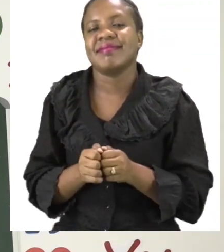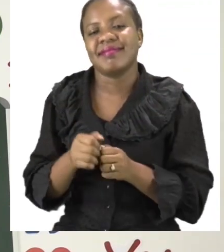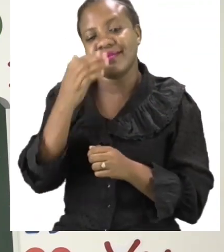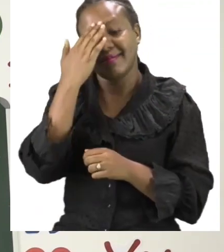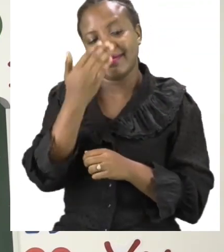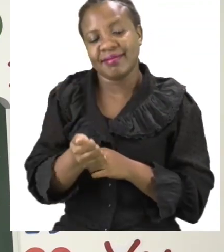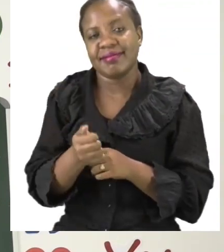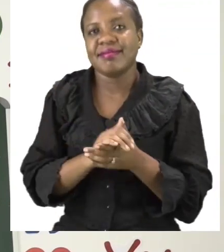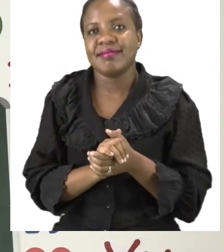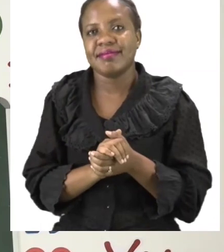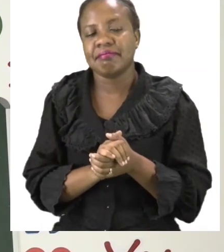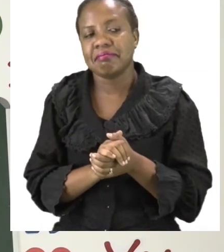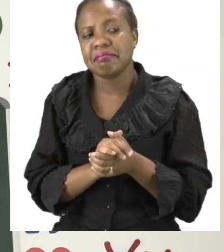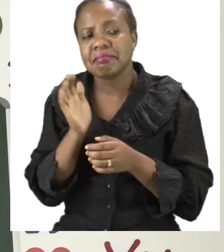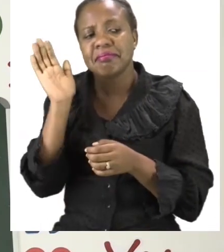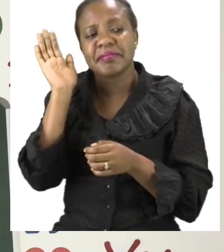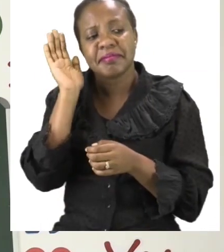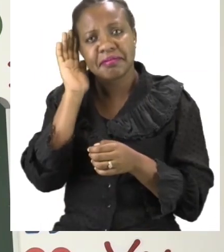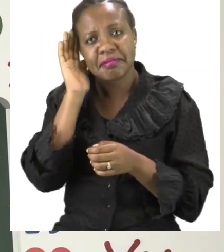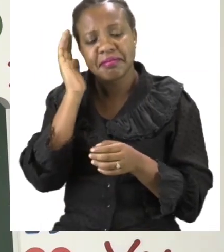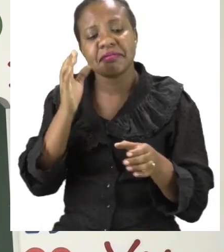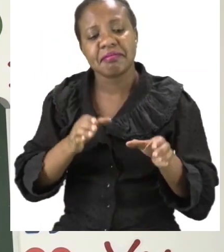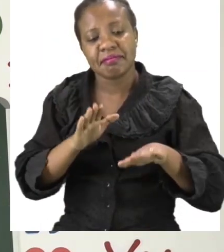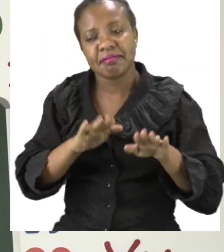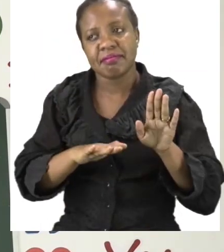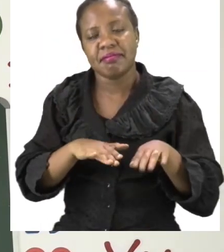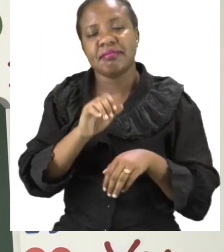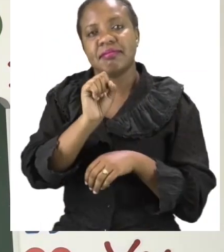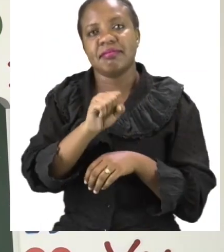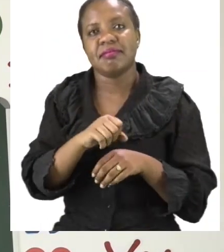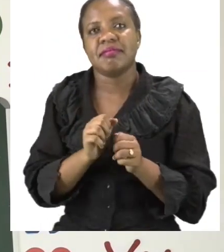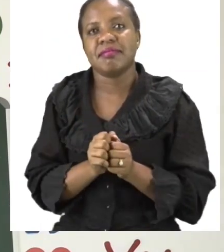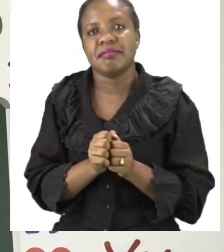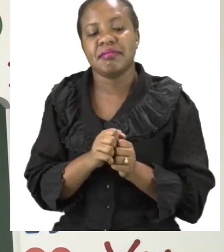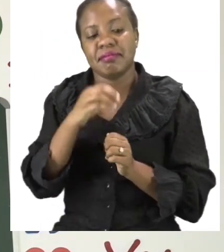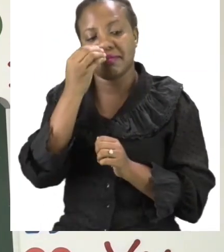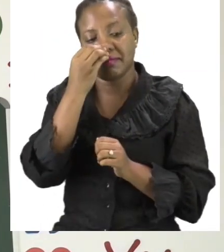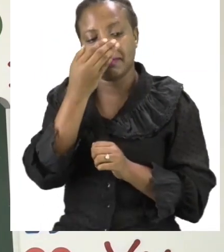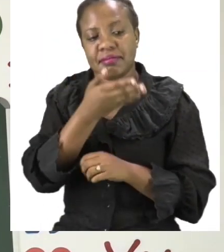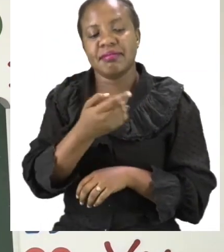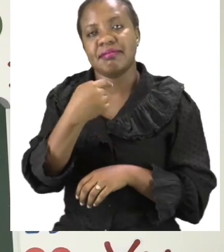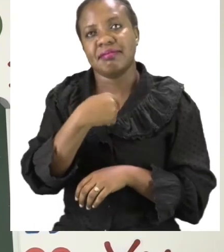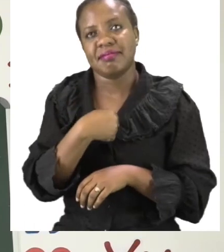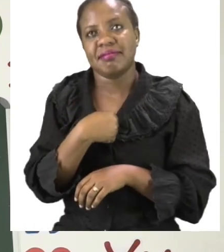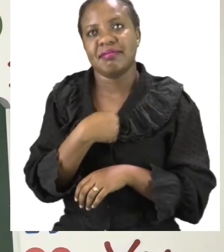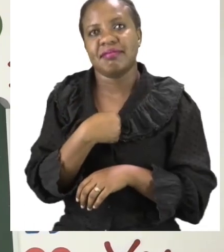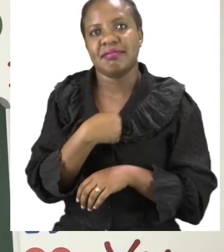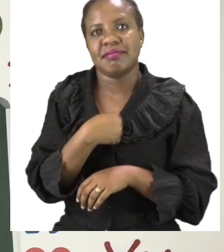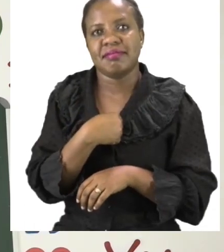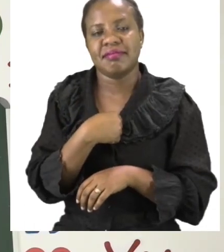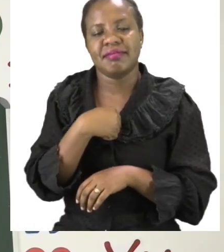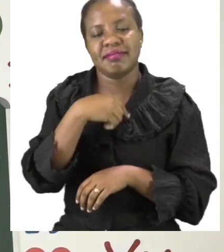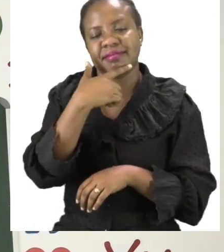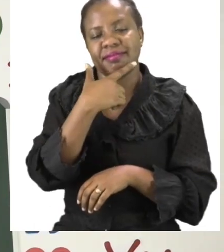Did you hear my special drum? Yes. So from Sashi and I, we would like to